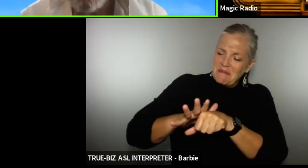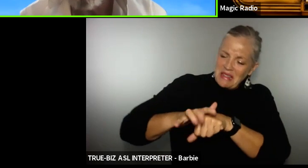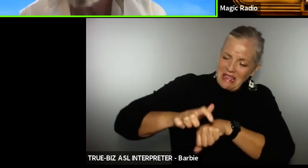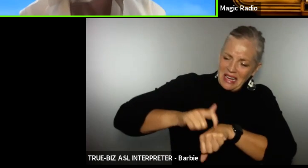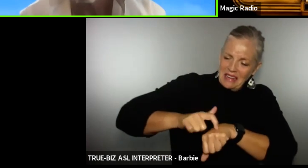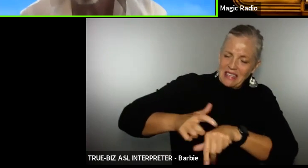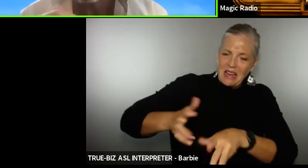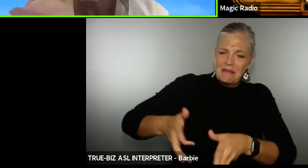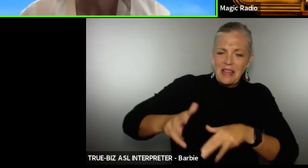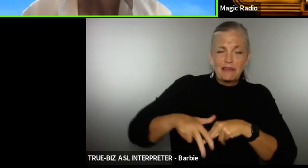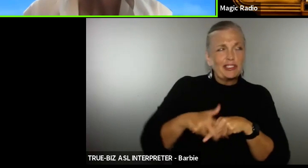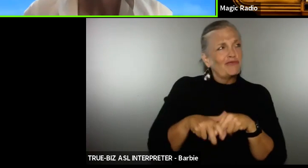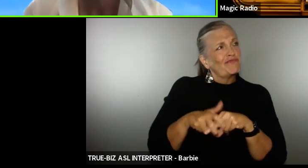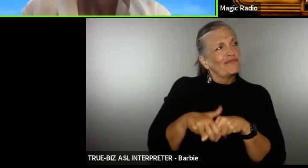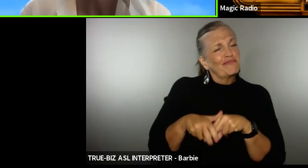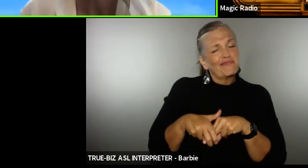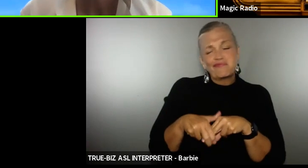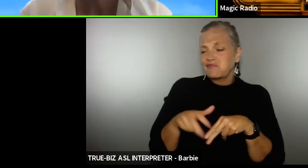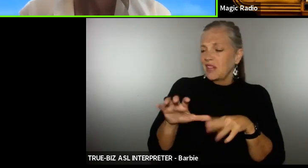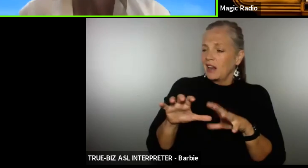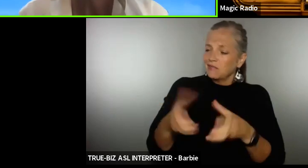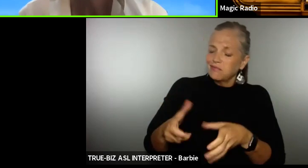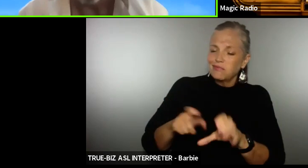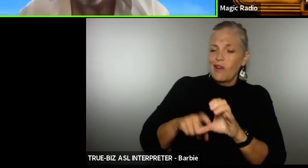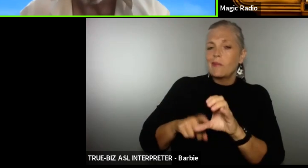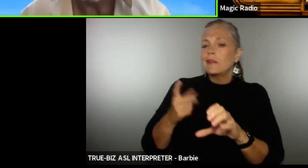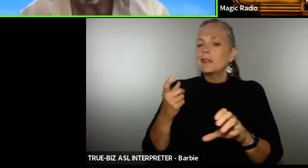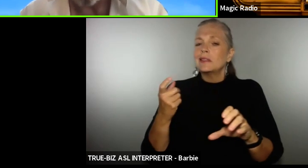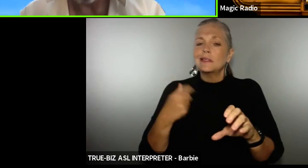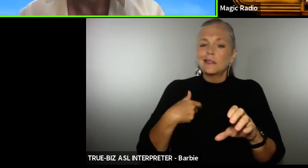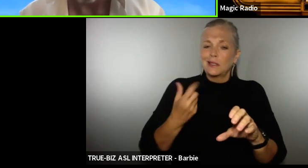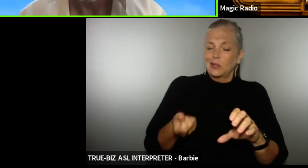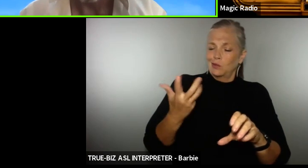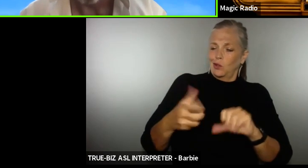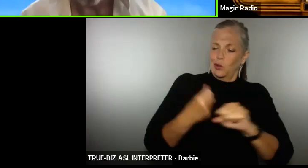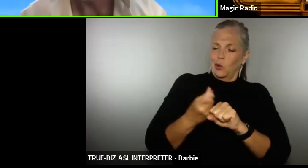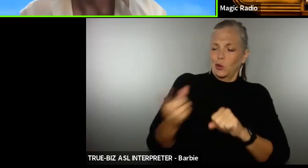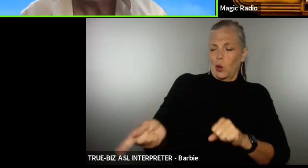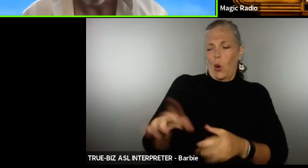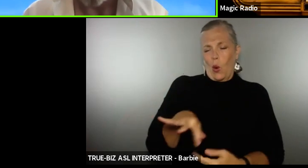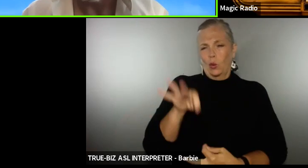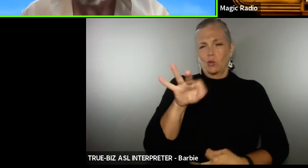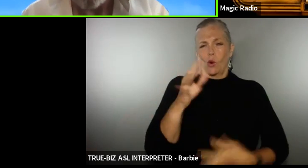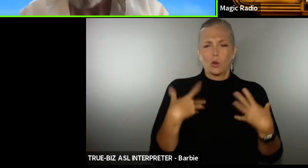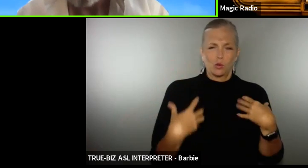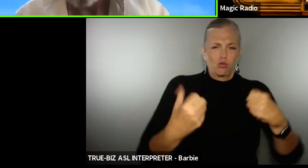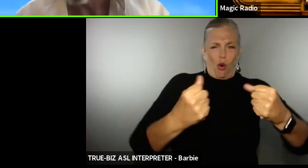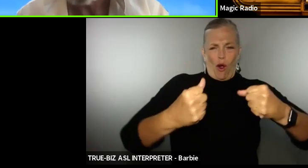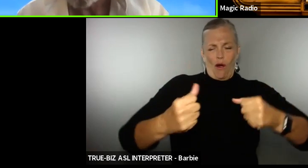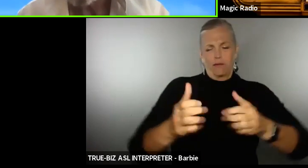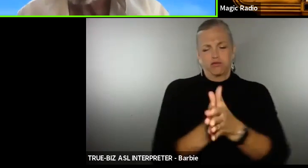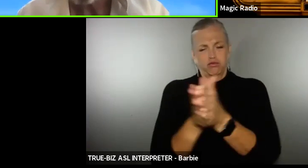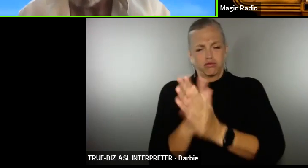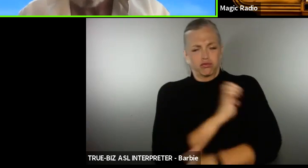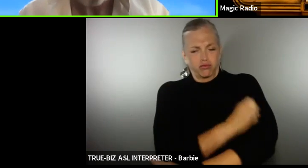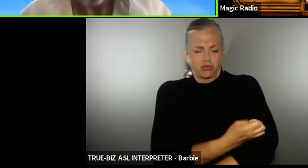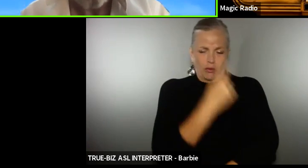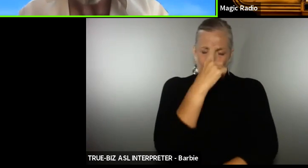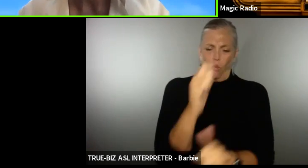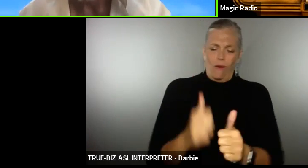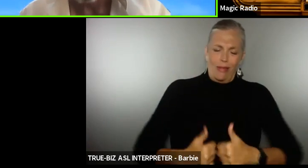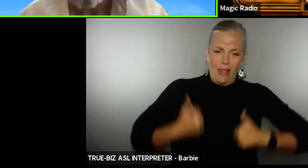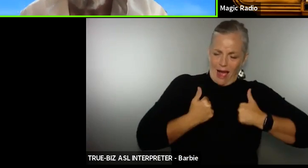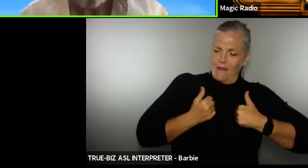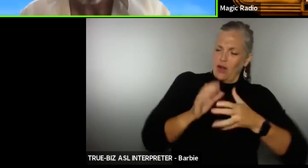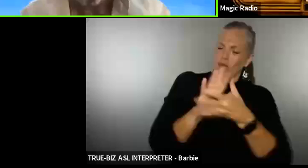why for many years you'll be regarded as a man who is spirited brave and has such a lust for life everyone else will come and